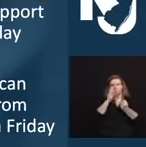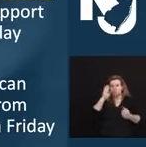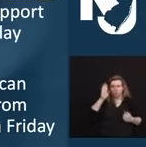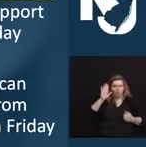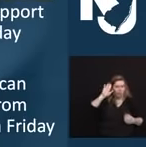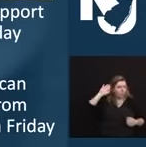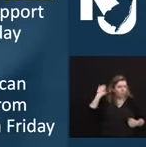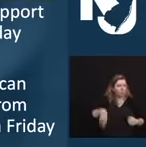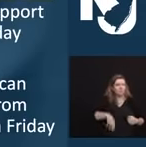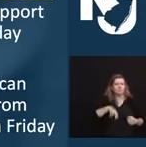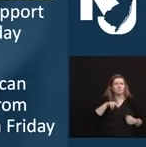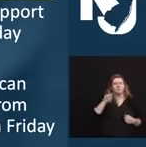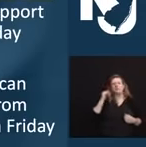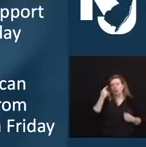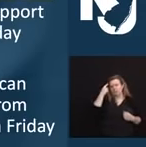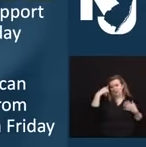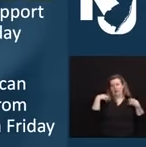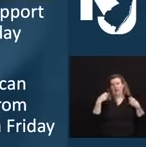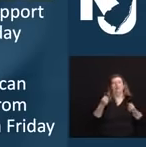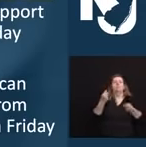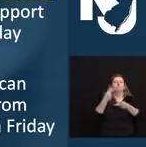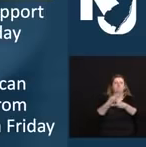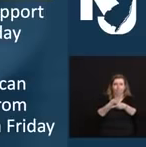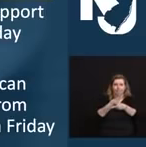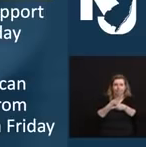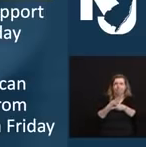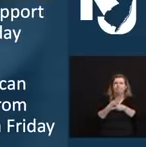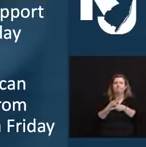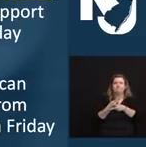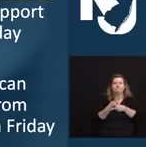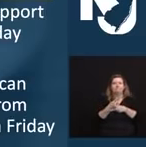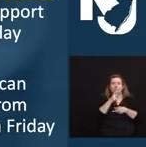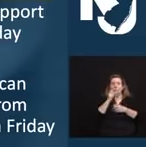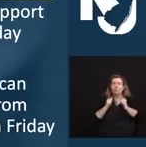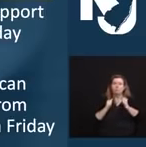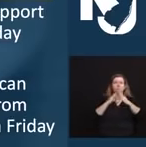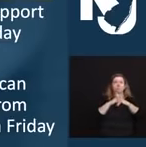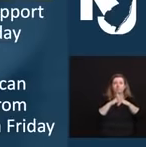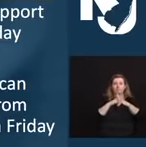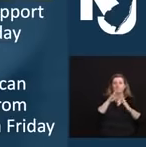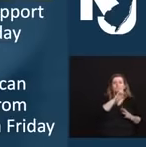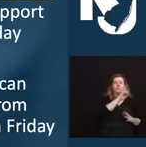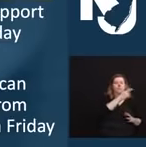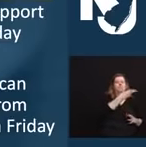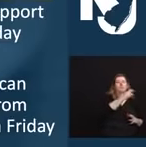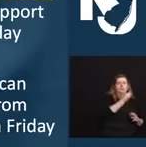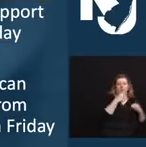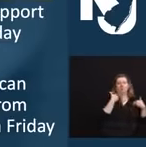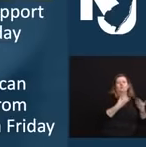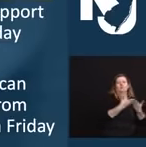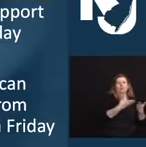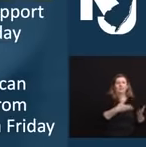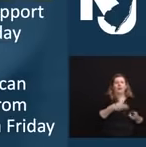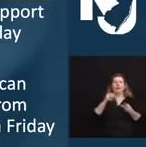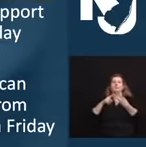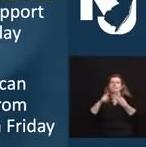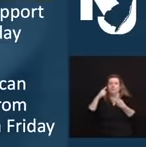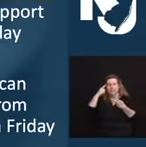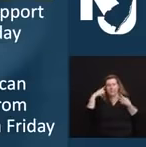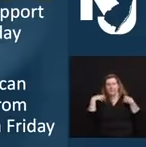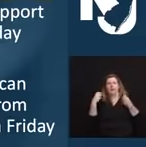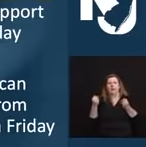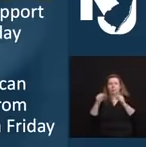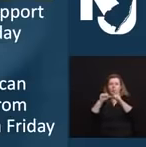partnership between the Department of Human Services and the Mental Health Association of New Jersey. This toll-free